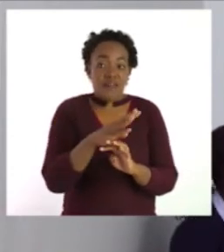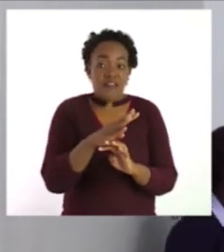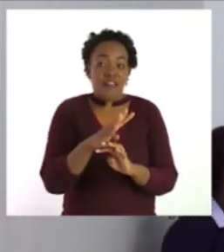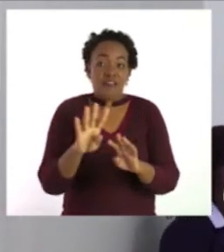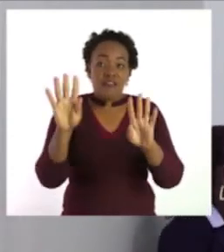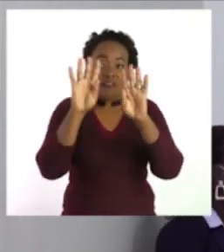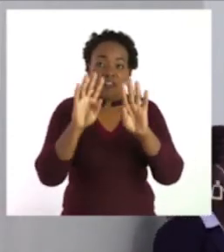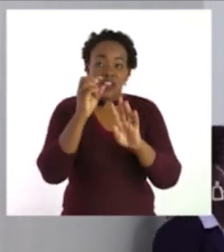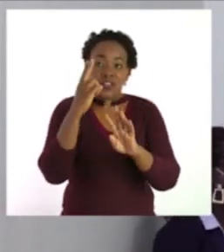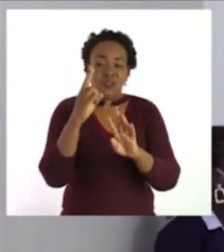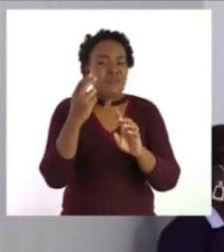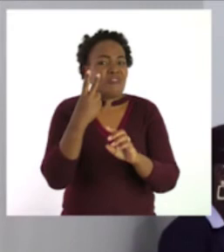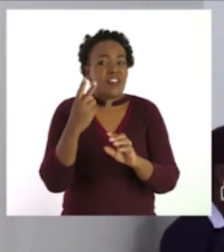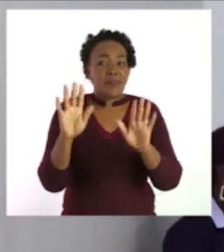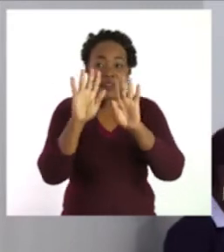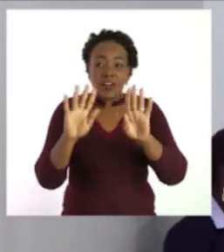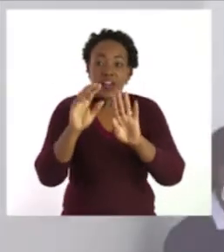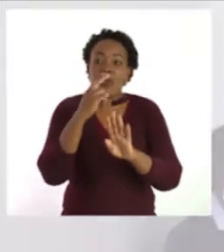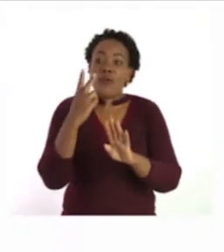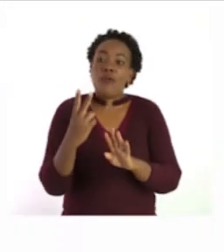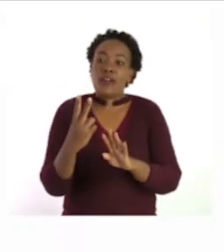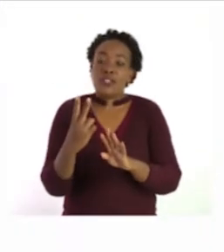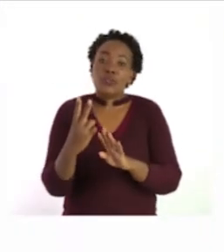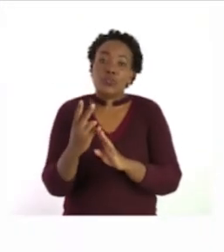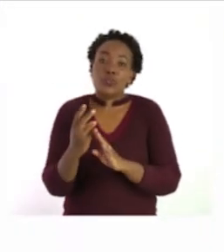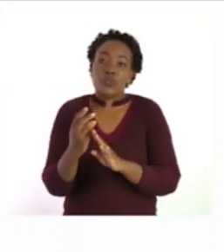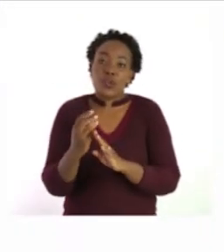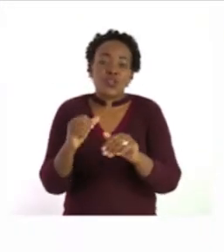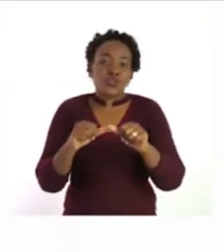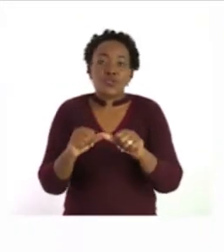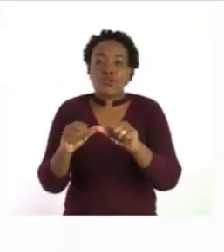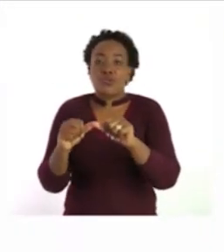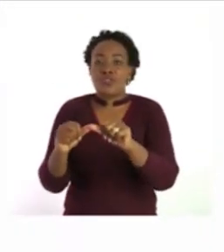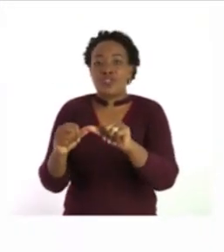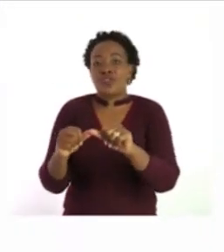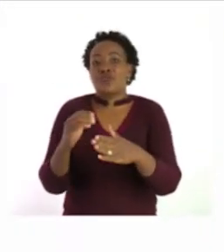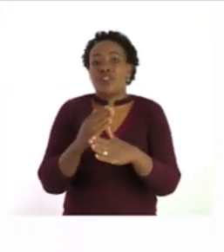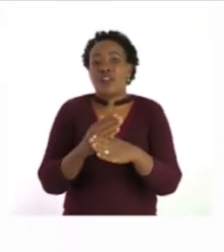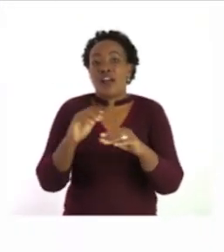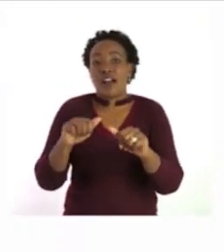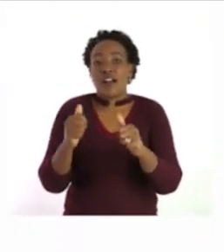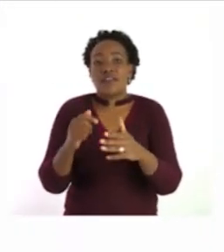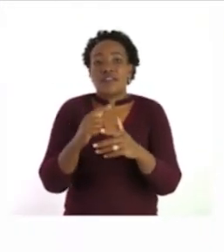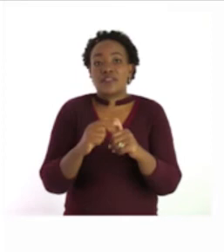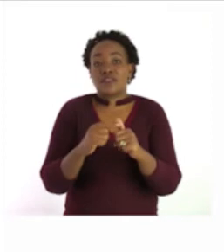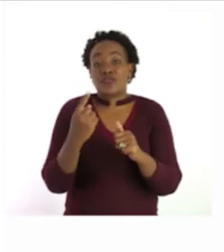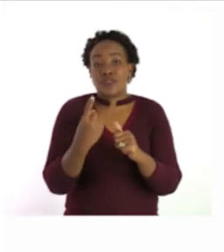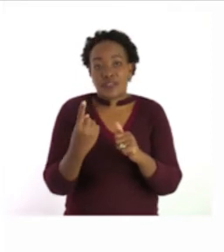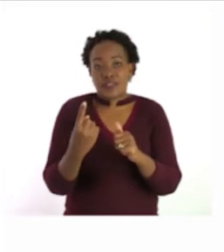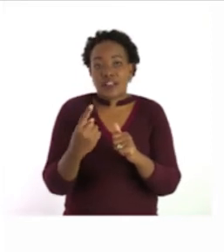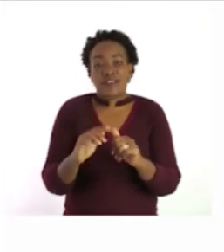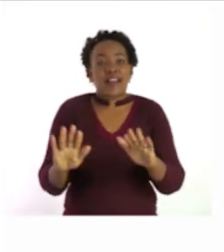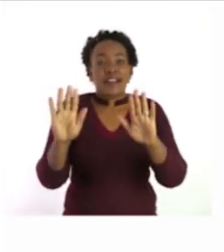That's all. I want you to do the rest. You draw a circle. You show me the number of